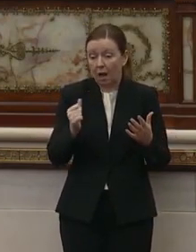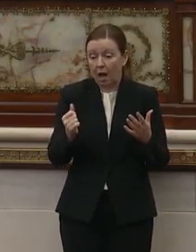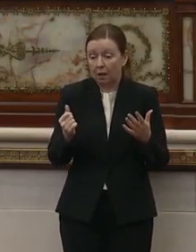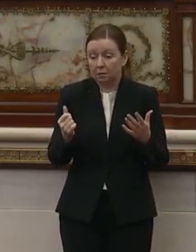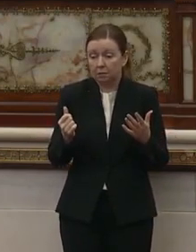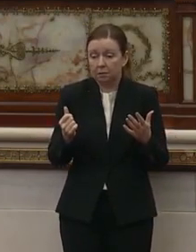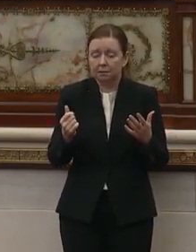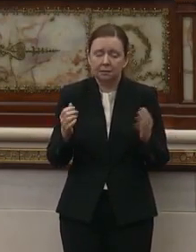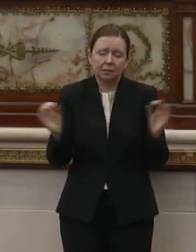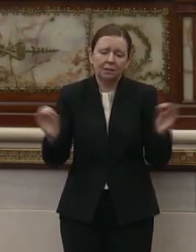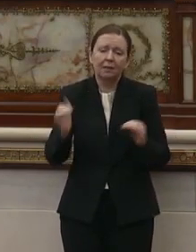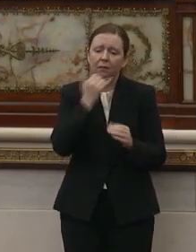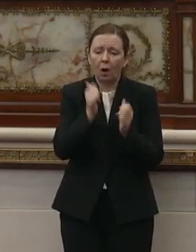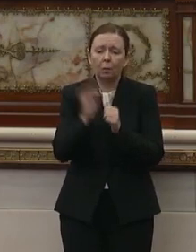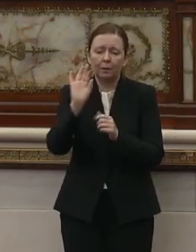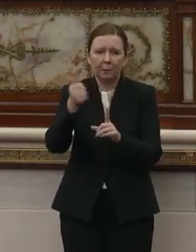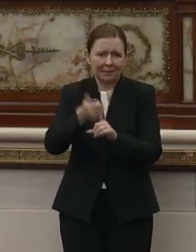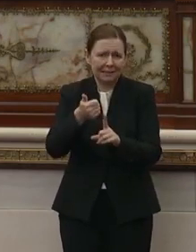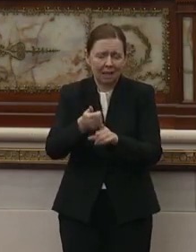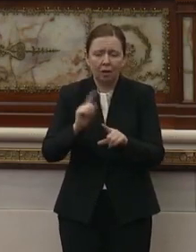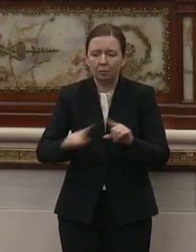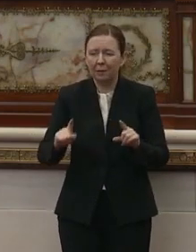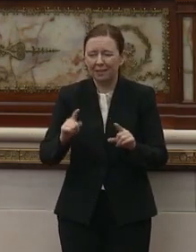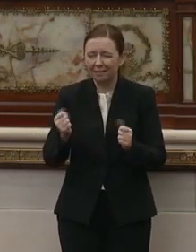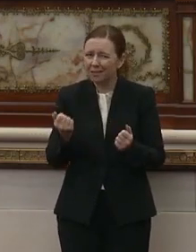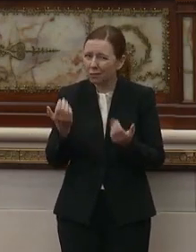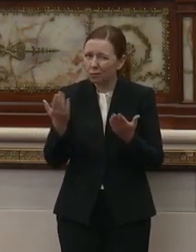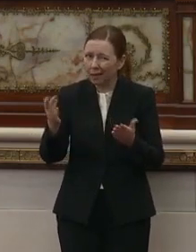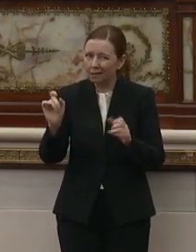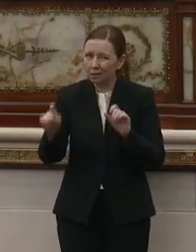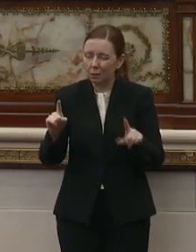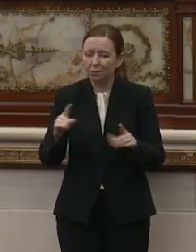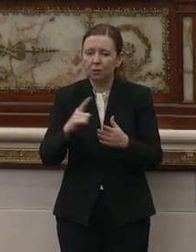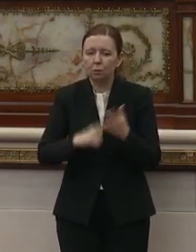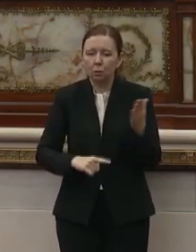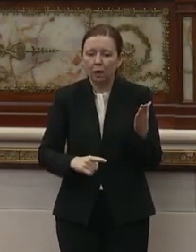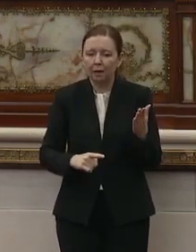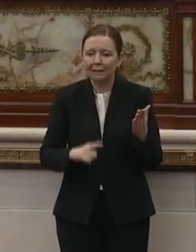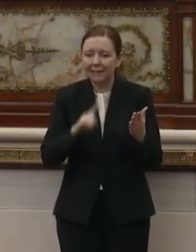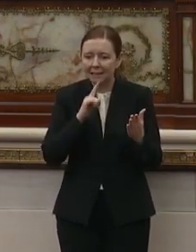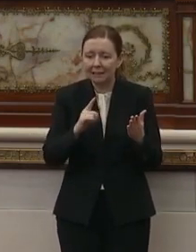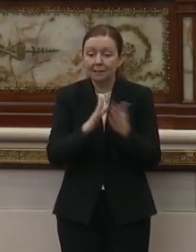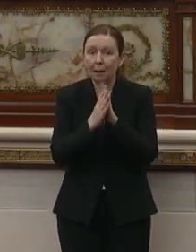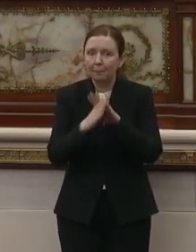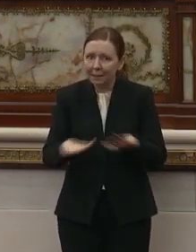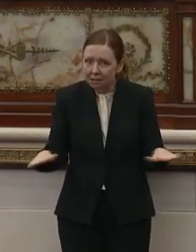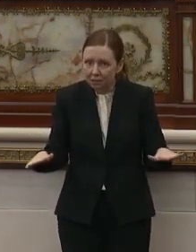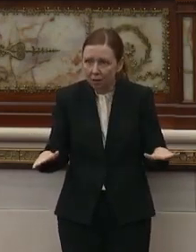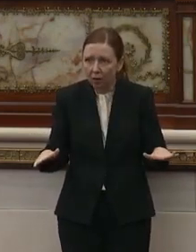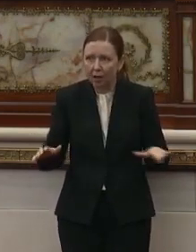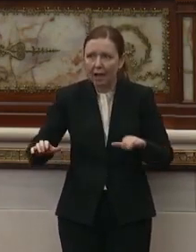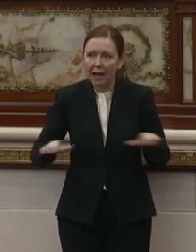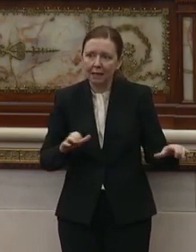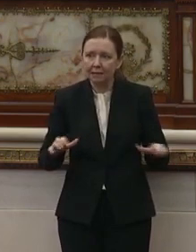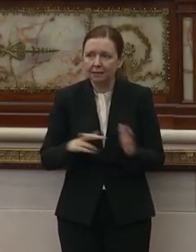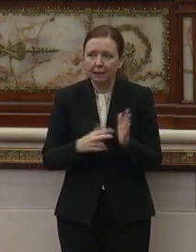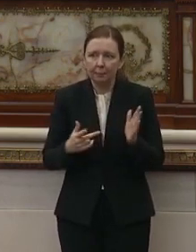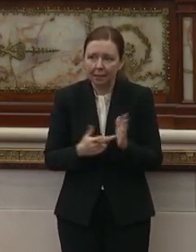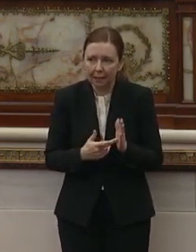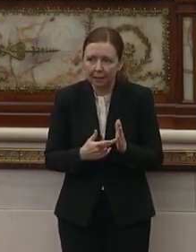wrong with this bill on its face, it does raise the question, what is a peaceful activity?